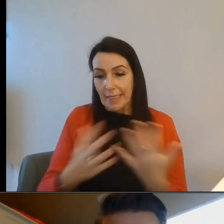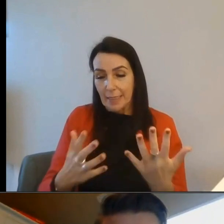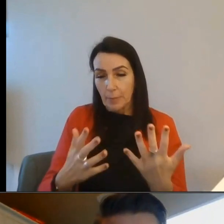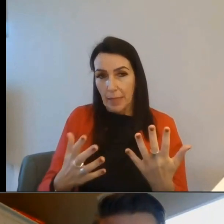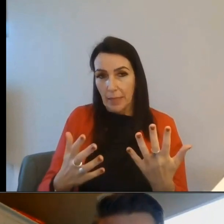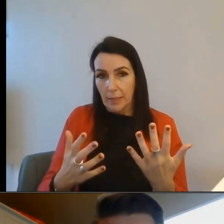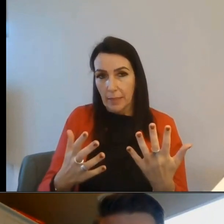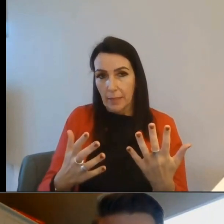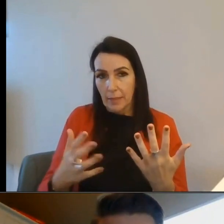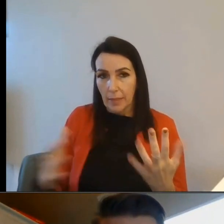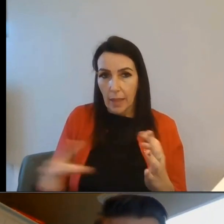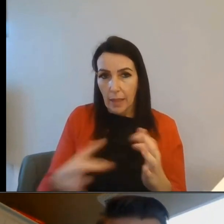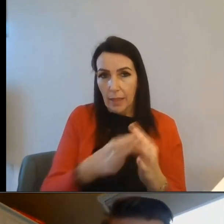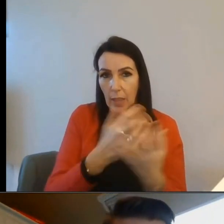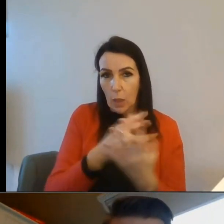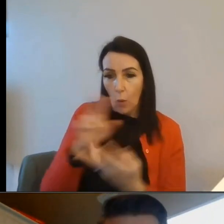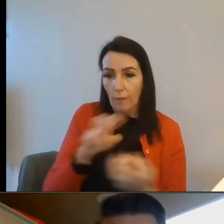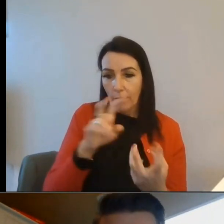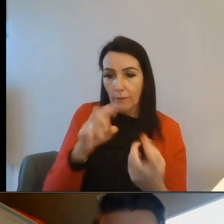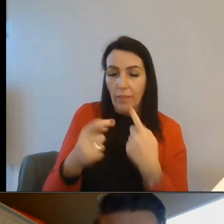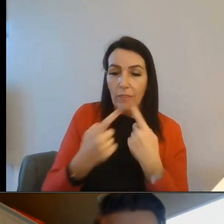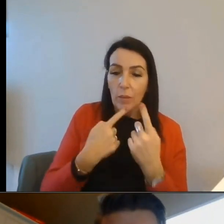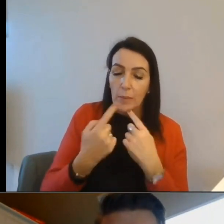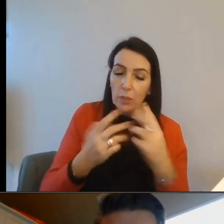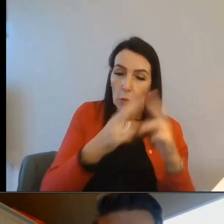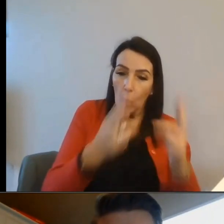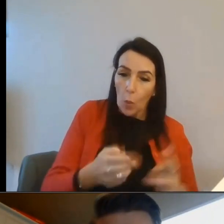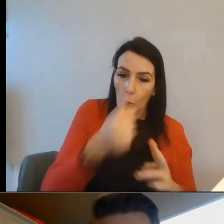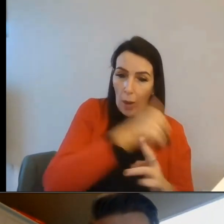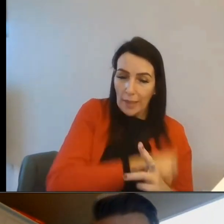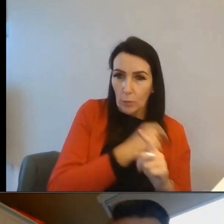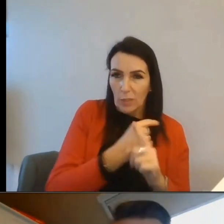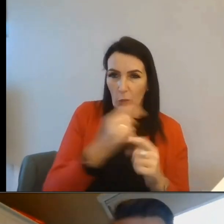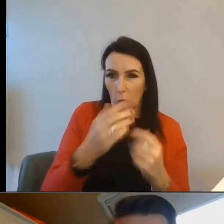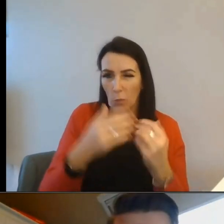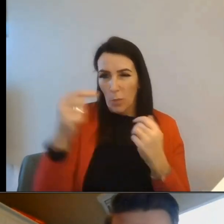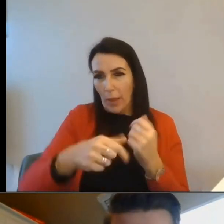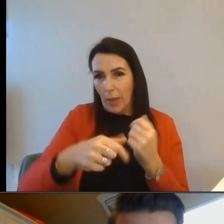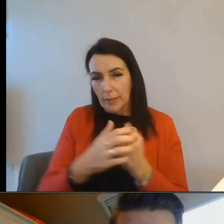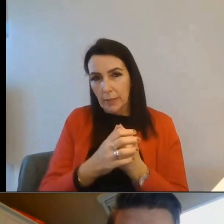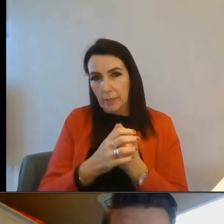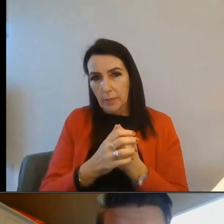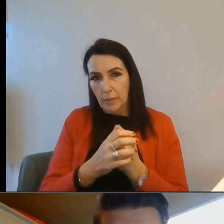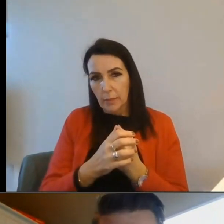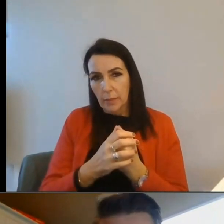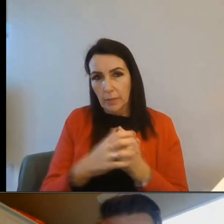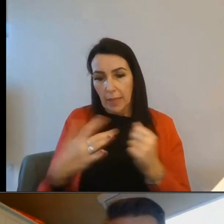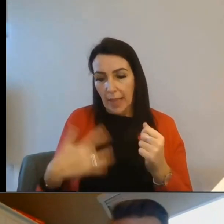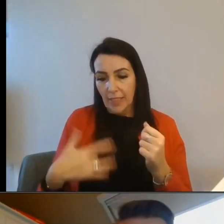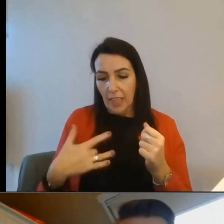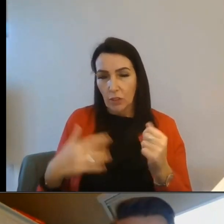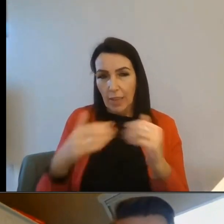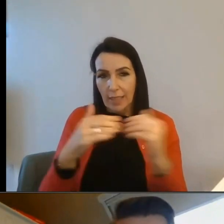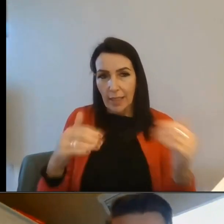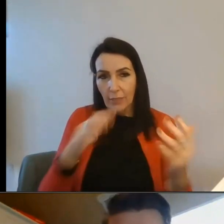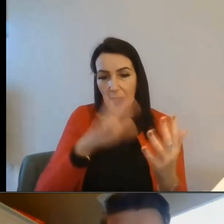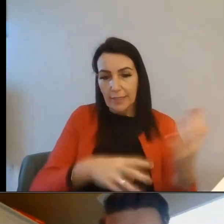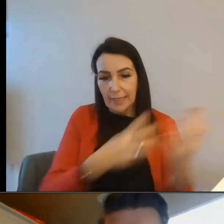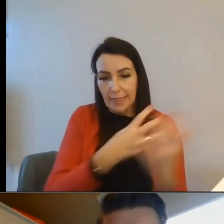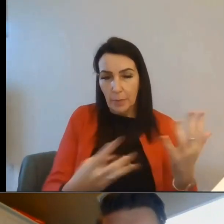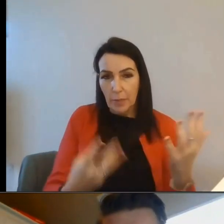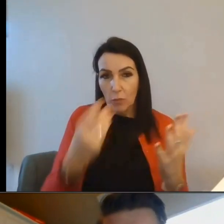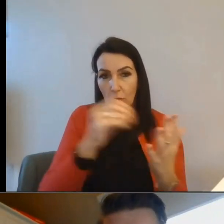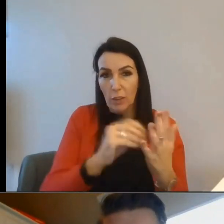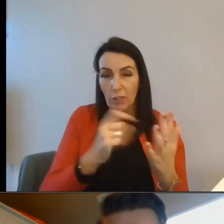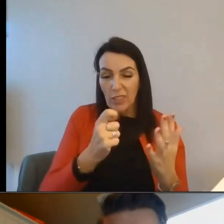lot of the insight that comes through Homewise. So I guess just to shed a bit more light on that, it's an address level housing stock database. So it's got records for virtually all